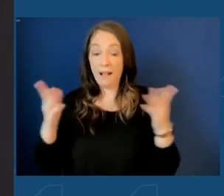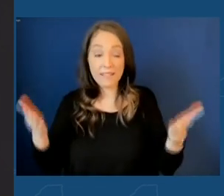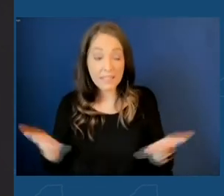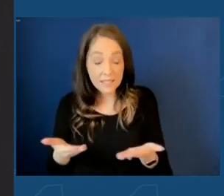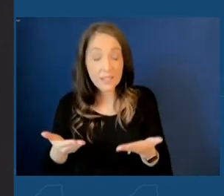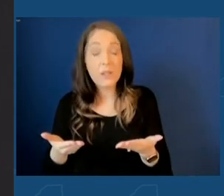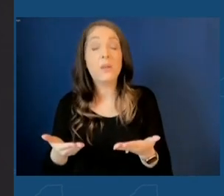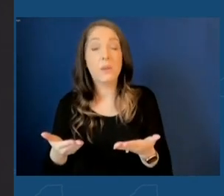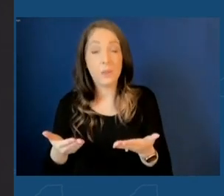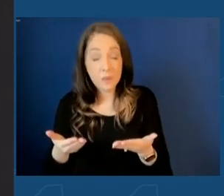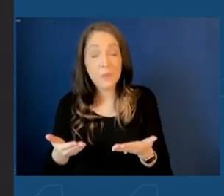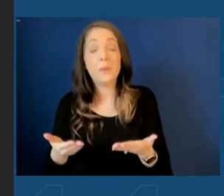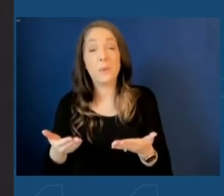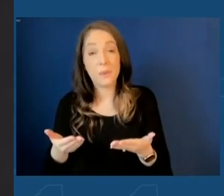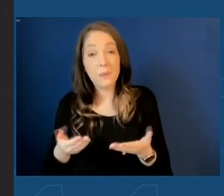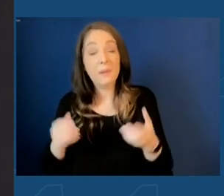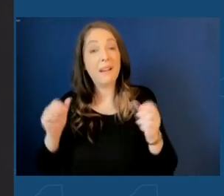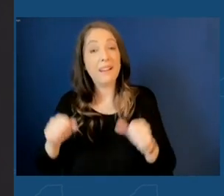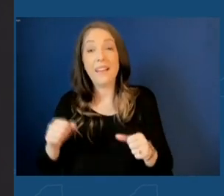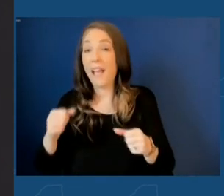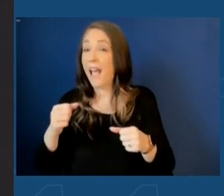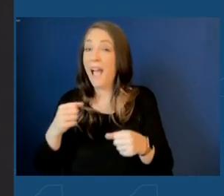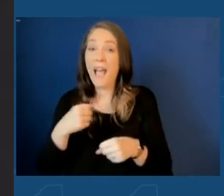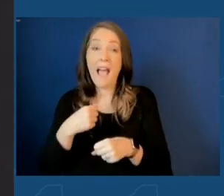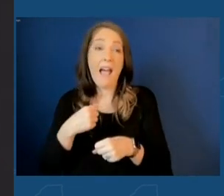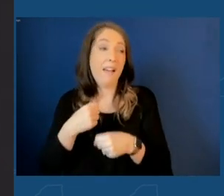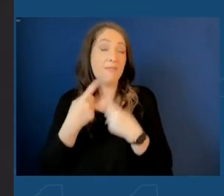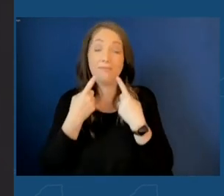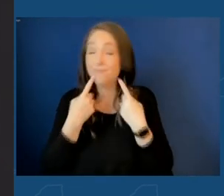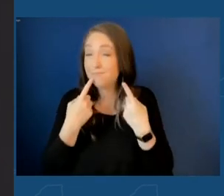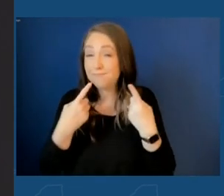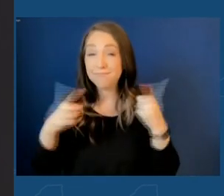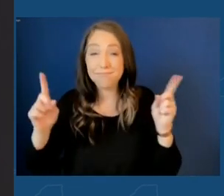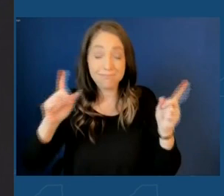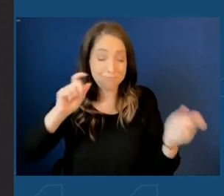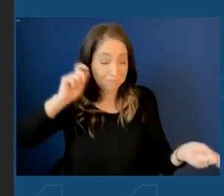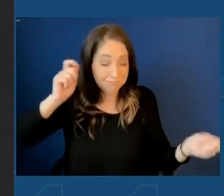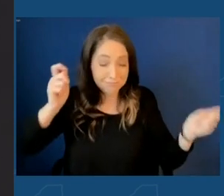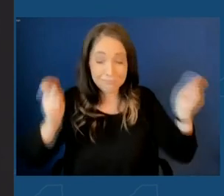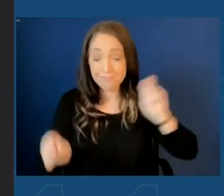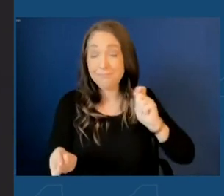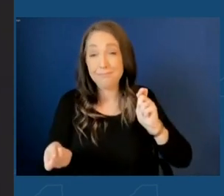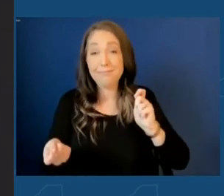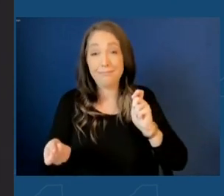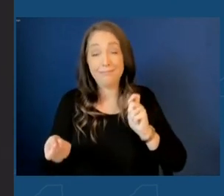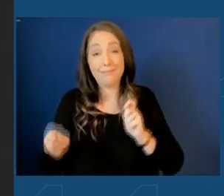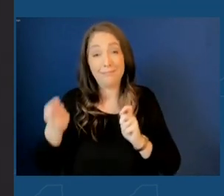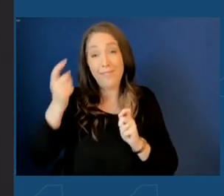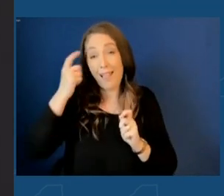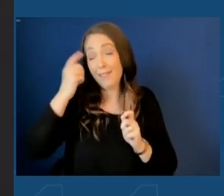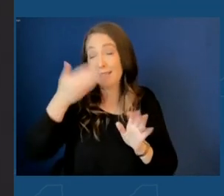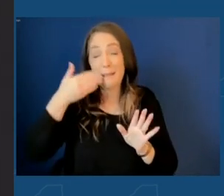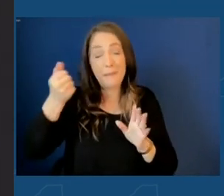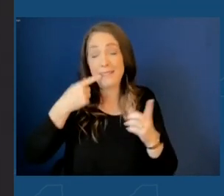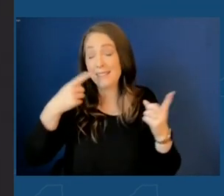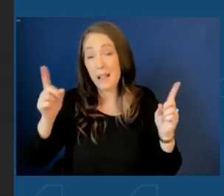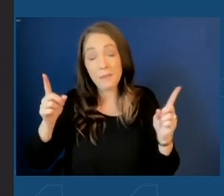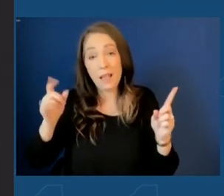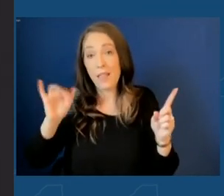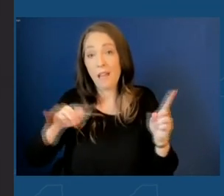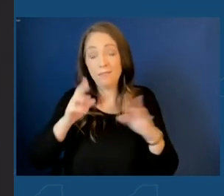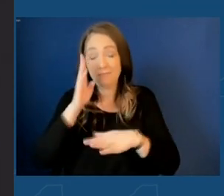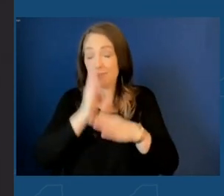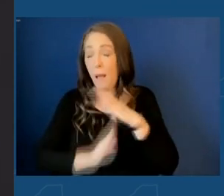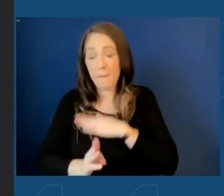to be able to make one of the most transformative announcements that I perhaps ever will as governor of the state of New York is something that is deeply humbling for